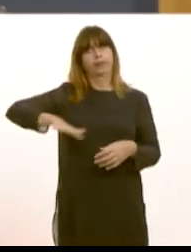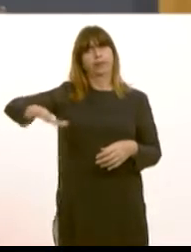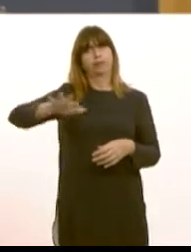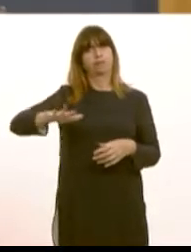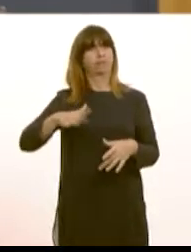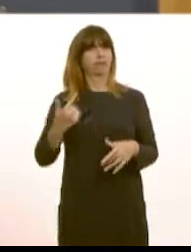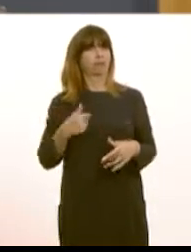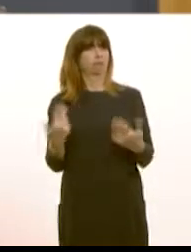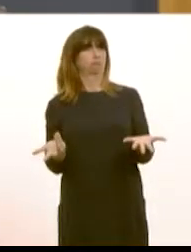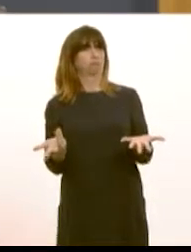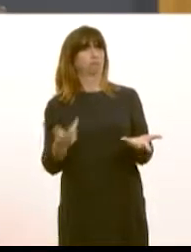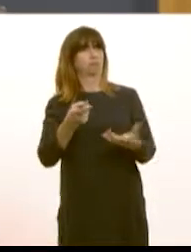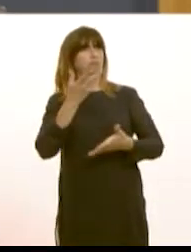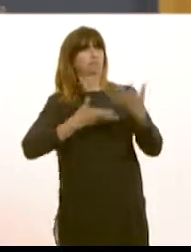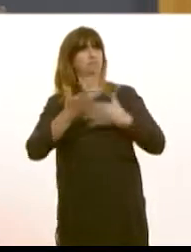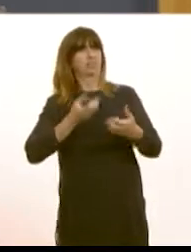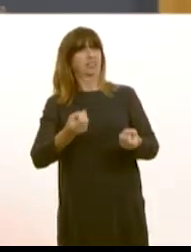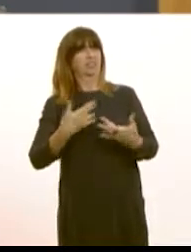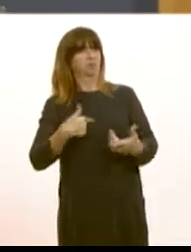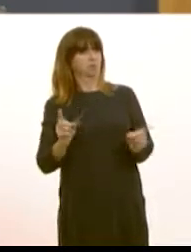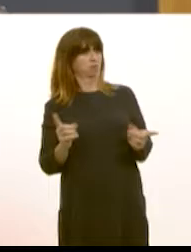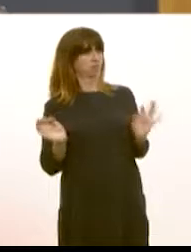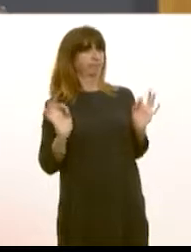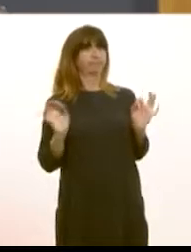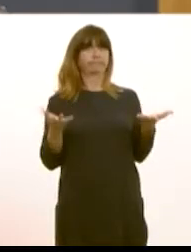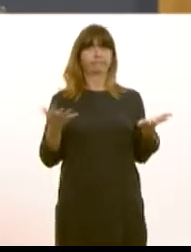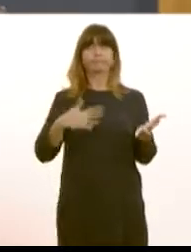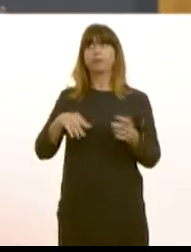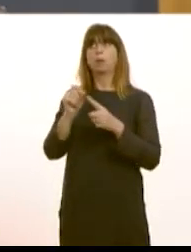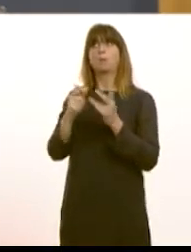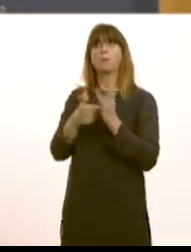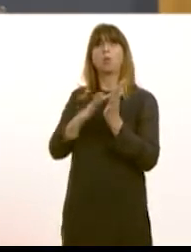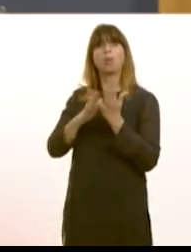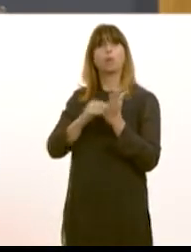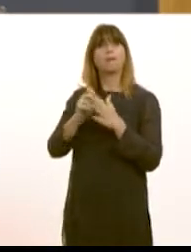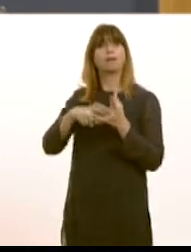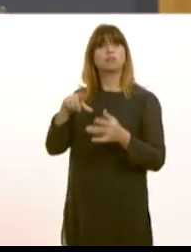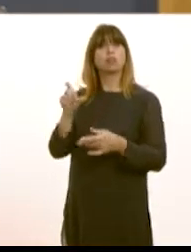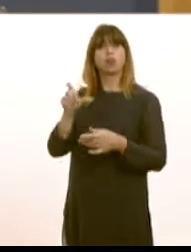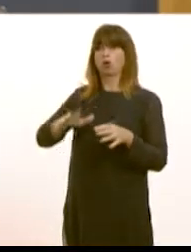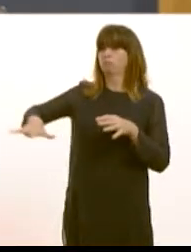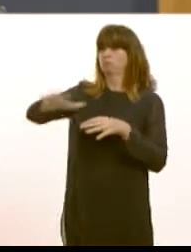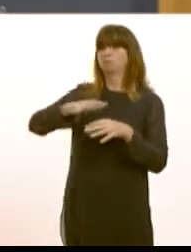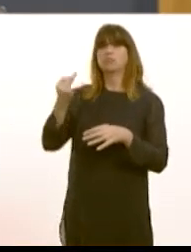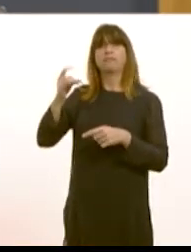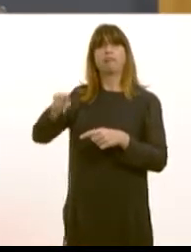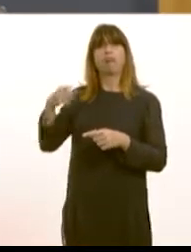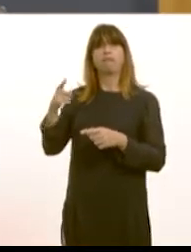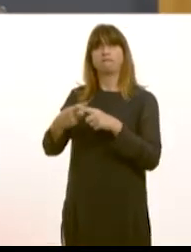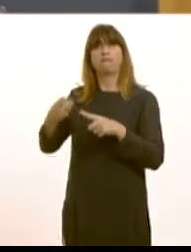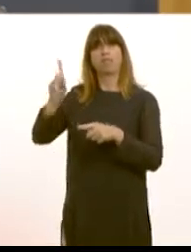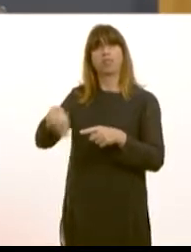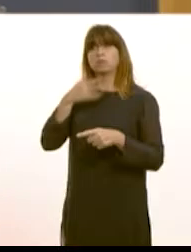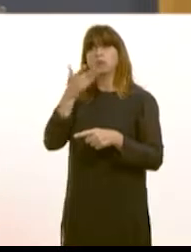much consolation from what he said, as he is aware. A surgery in Porth Madag, which served 7,500 people, recently